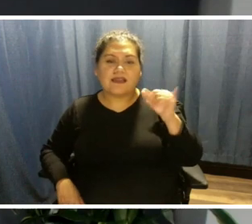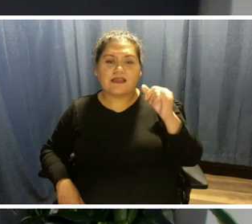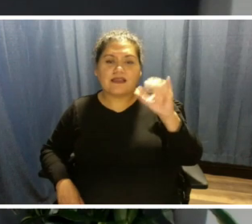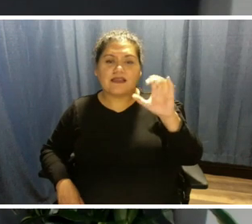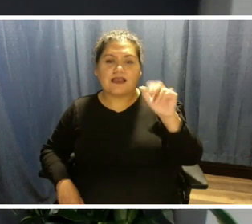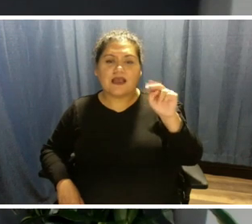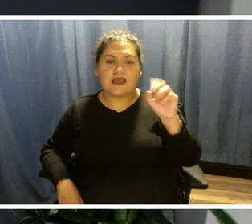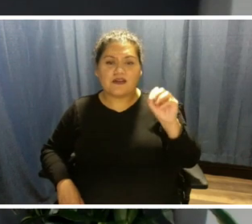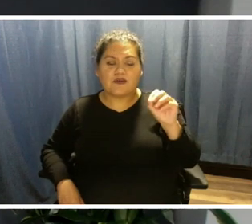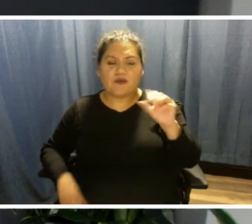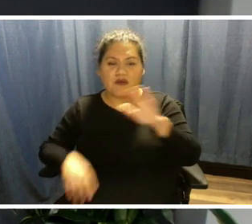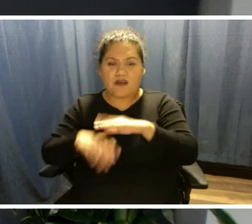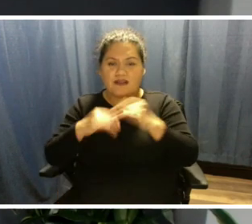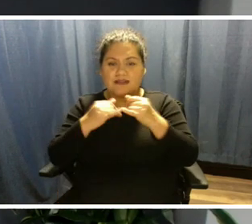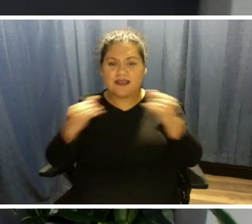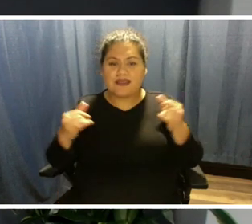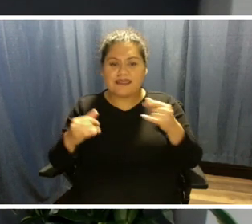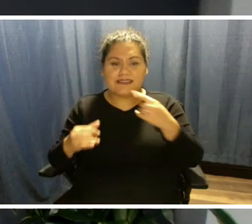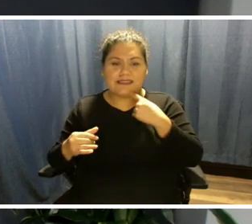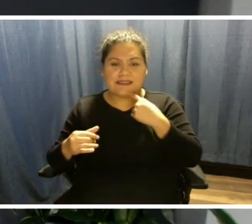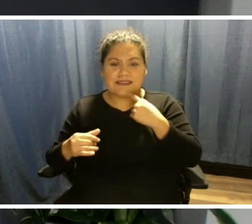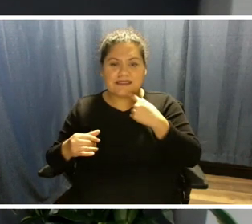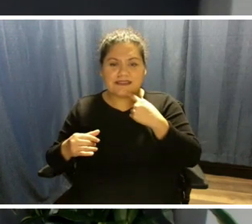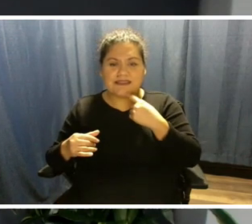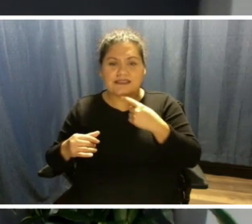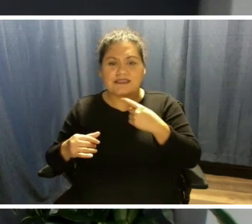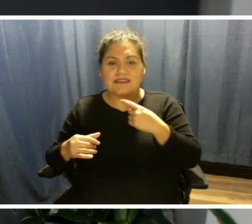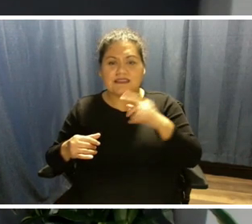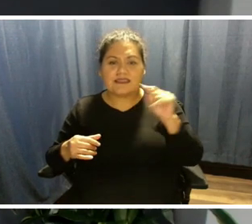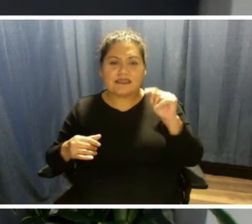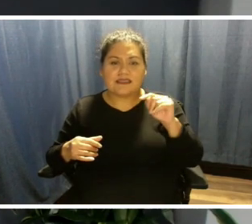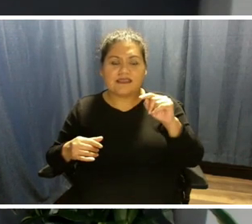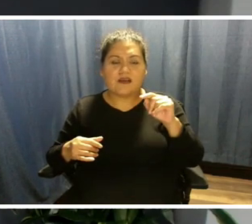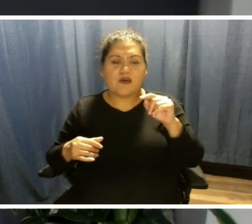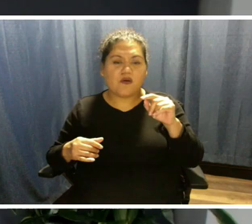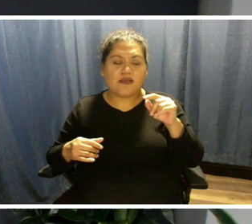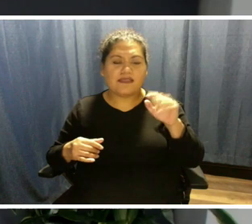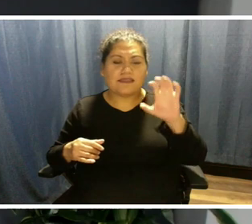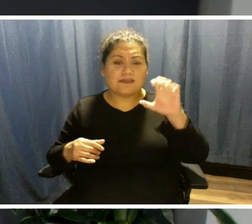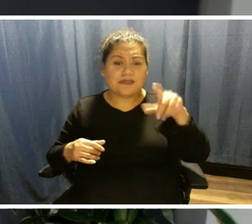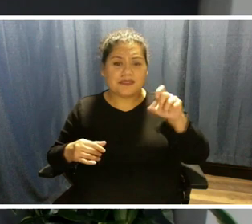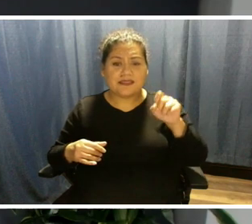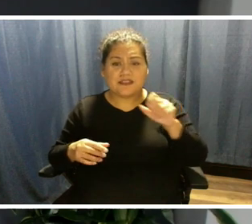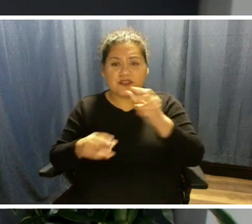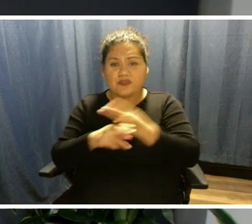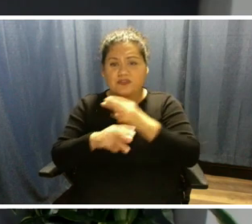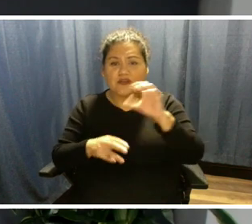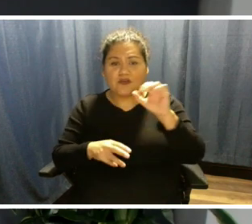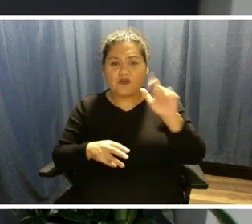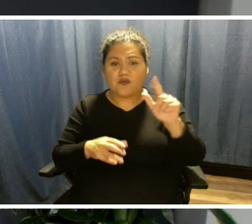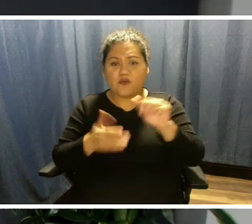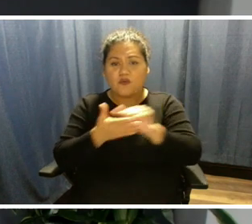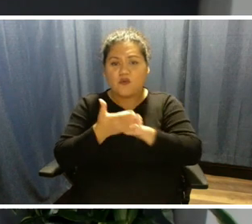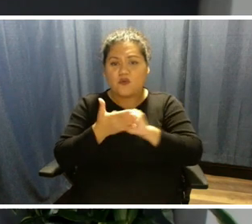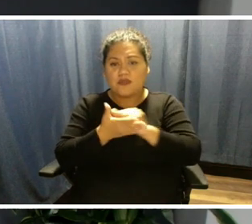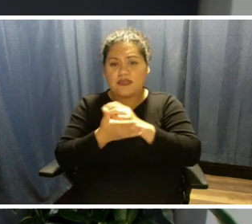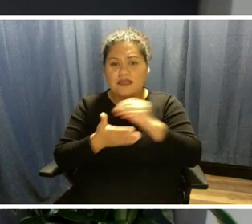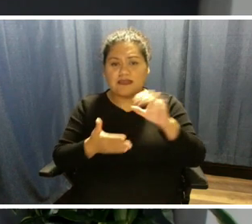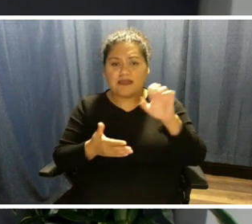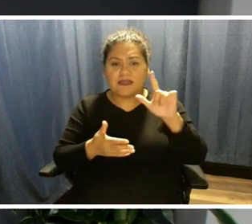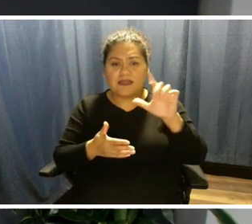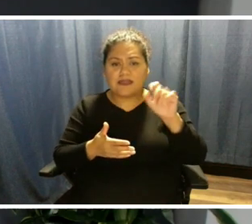And that question is, is CPS Energy employing coal washing along with electrostatic